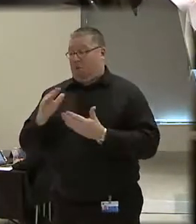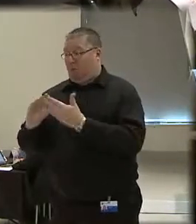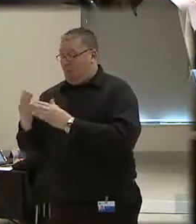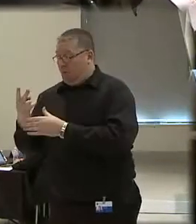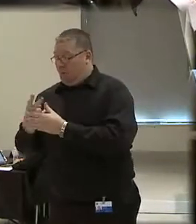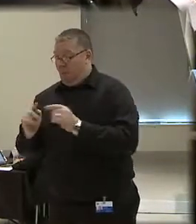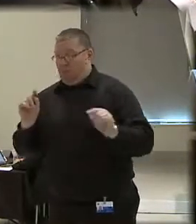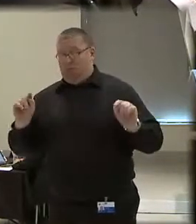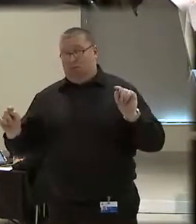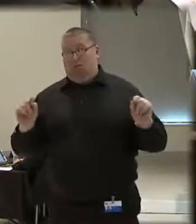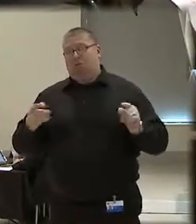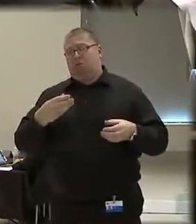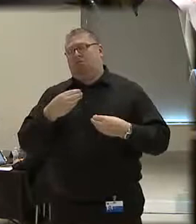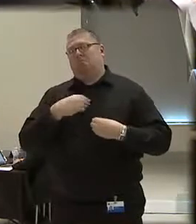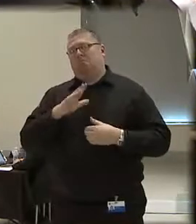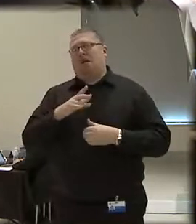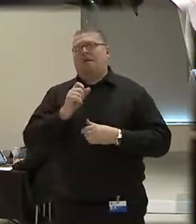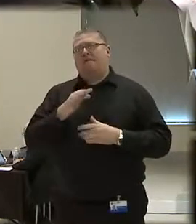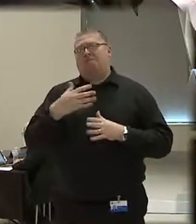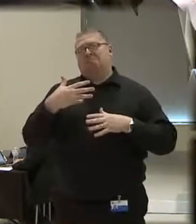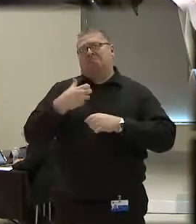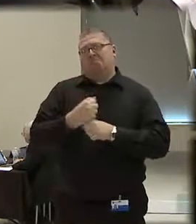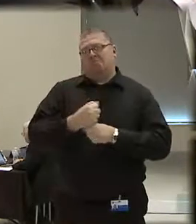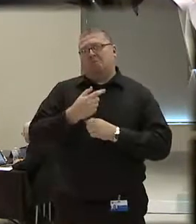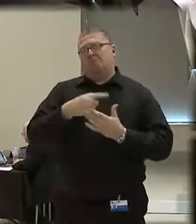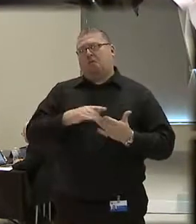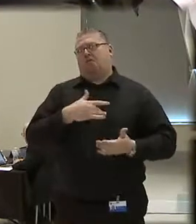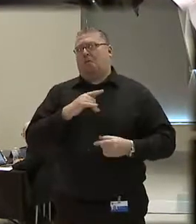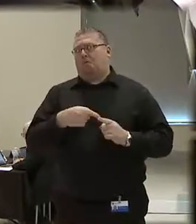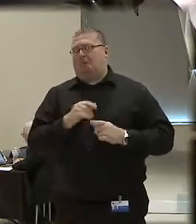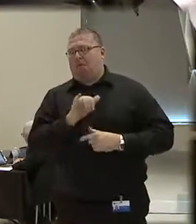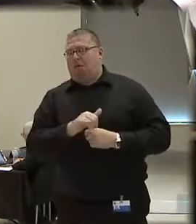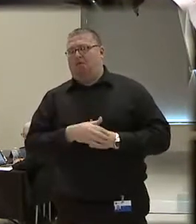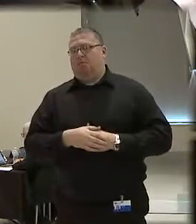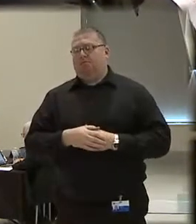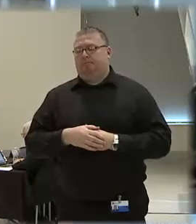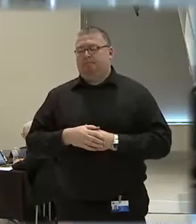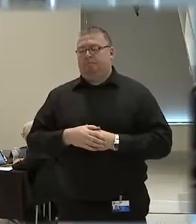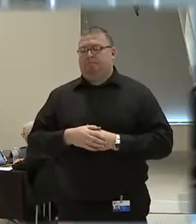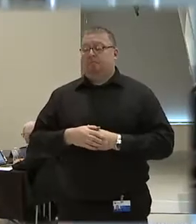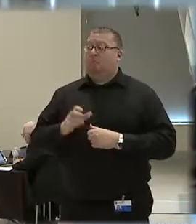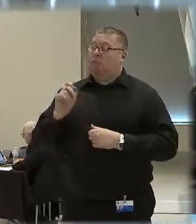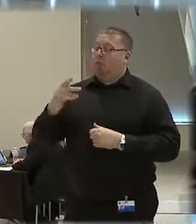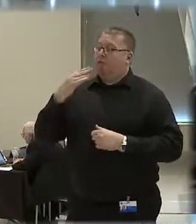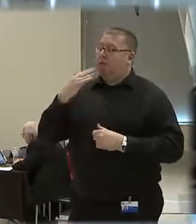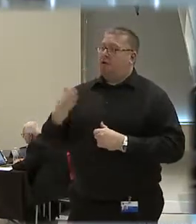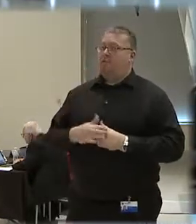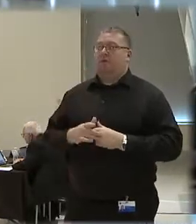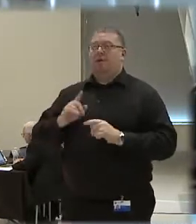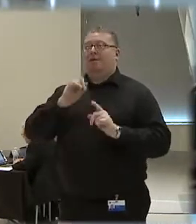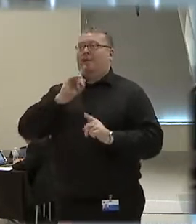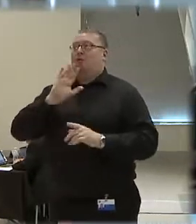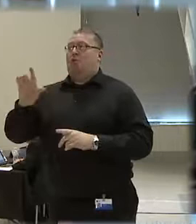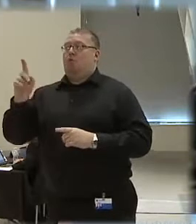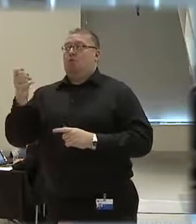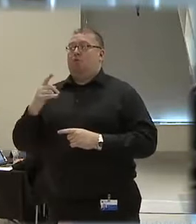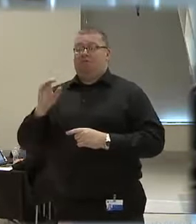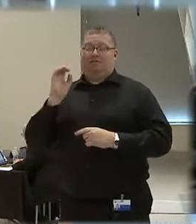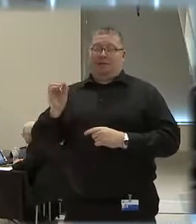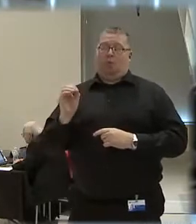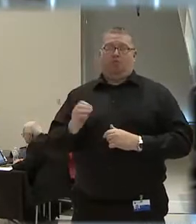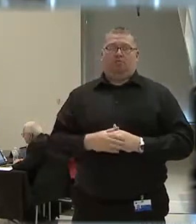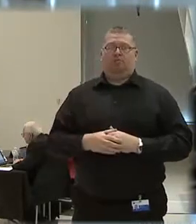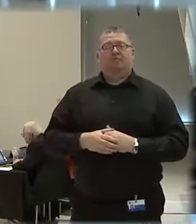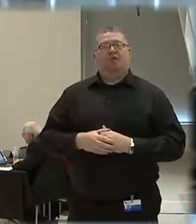you could just give us a kind of bullet points of how that works. Thank you. Thank you. To answer your question, zero, because